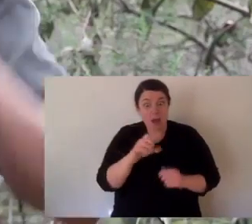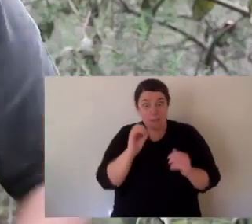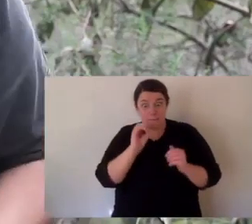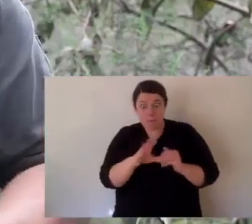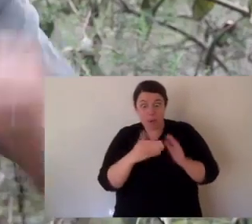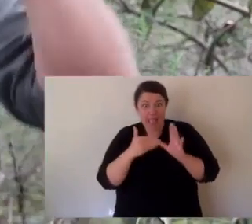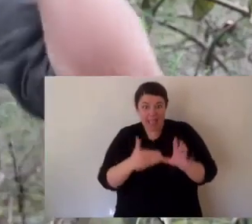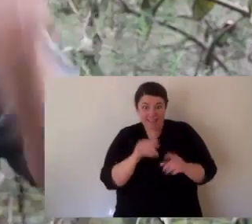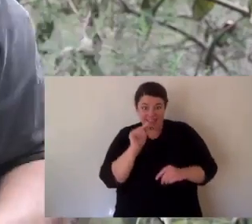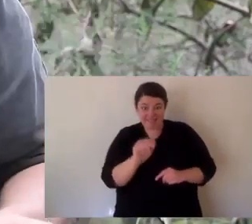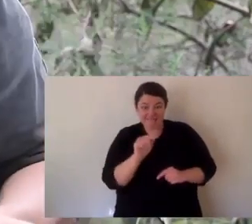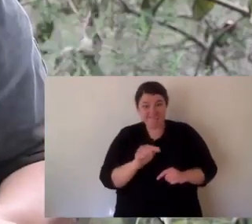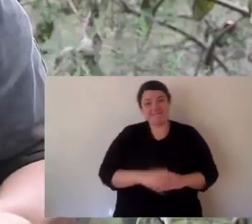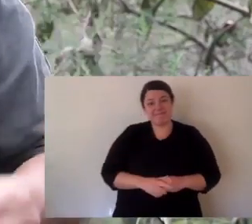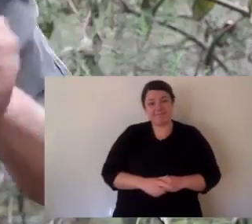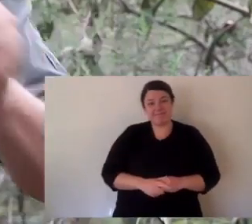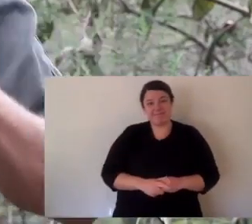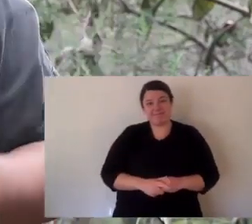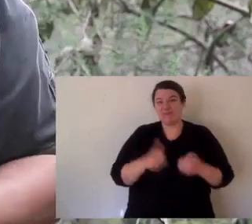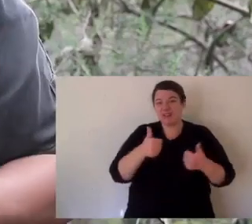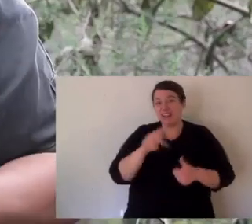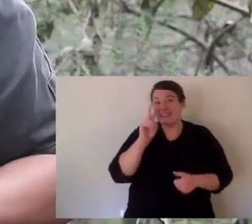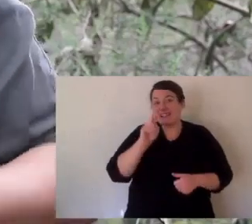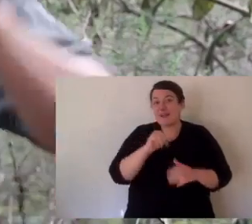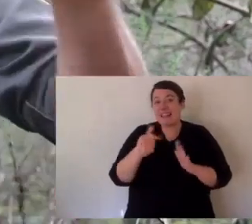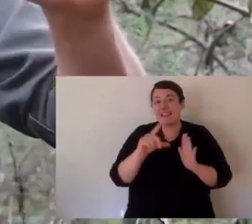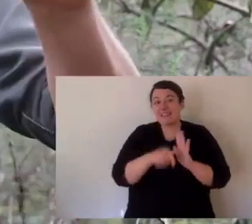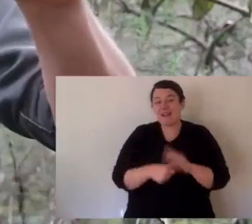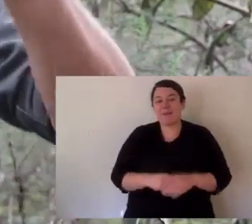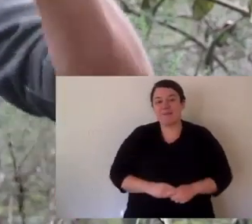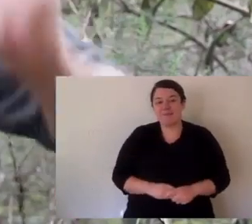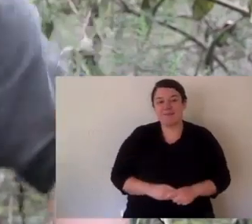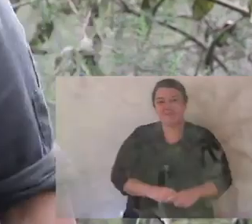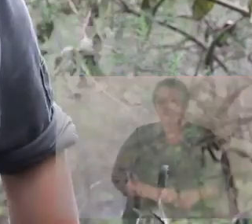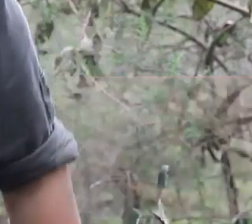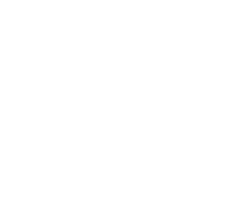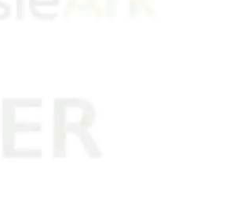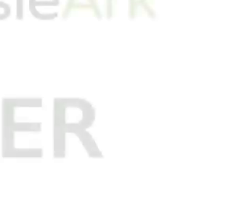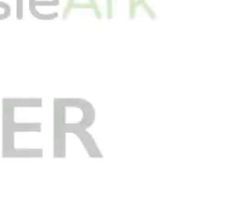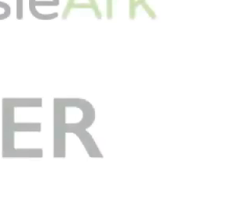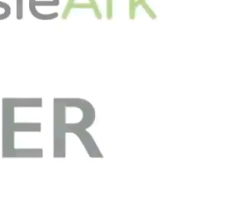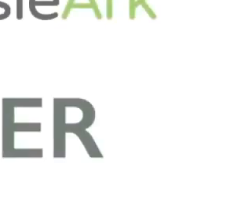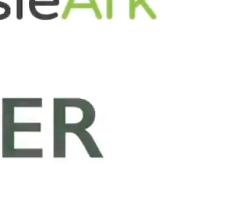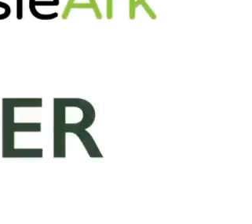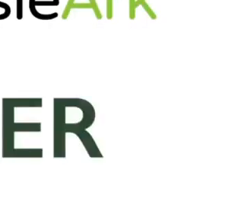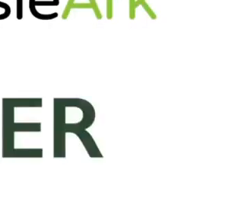living thylacine existed. See if you can find it. That's all for now. See you next time.